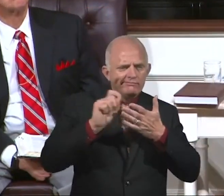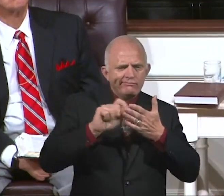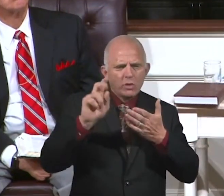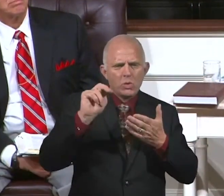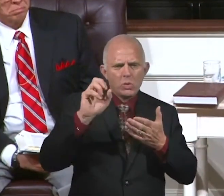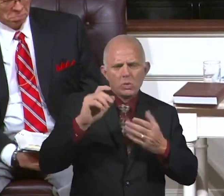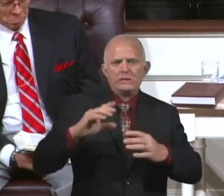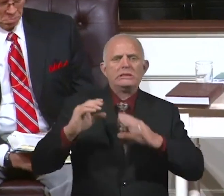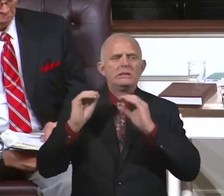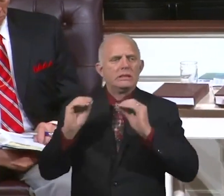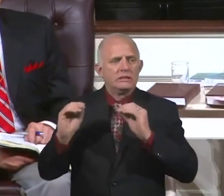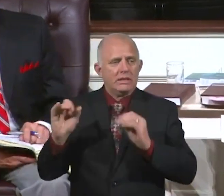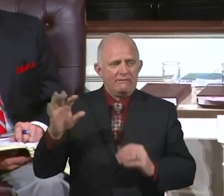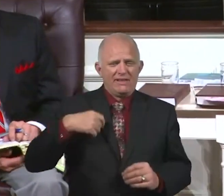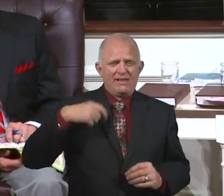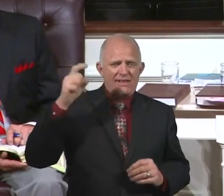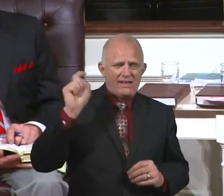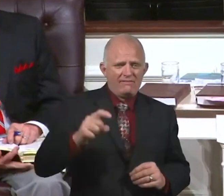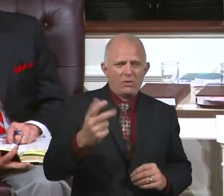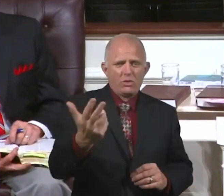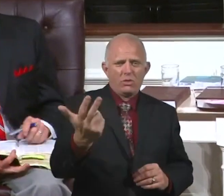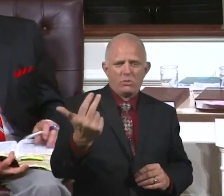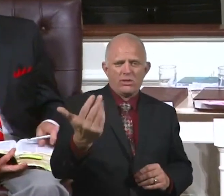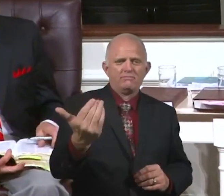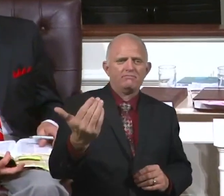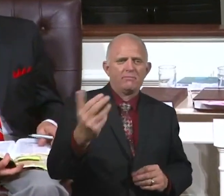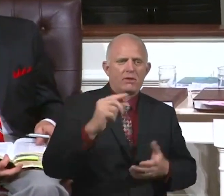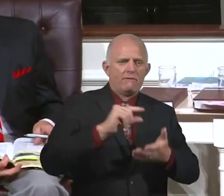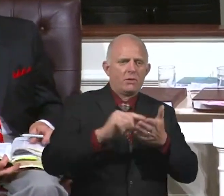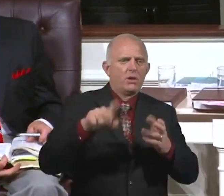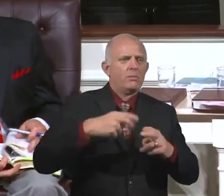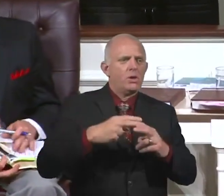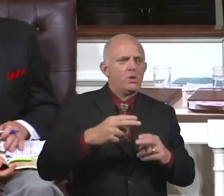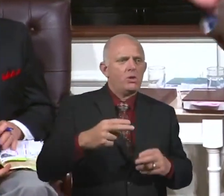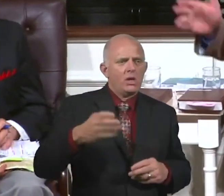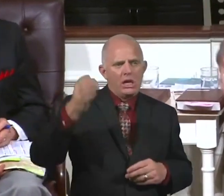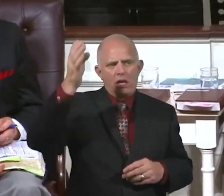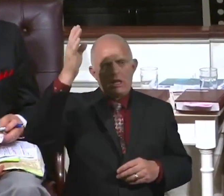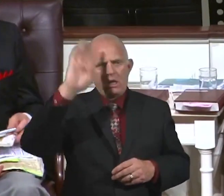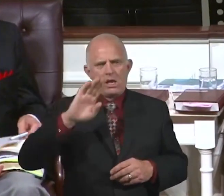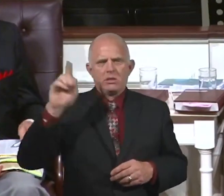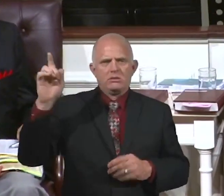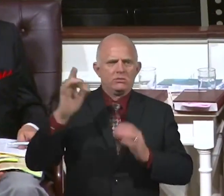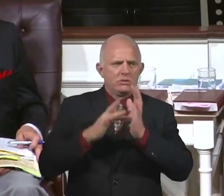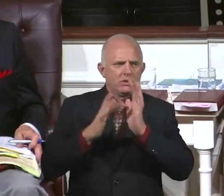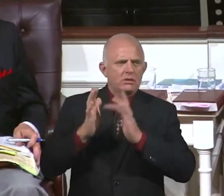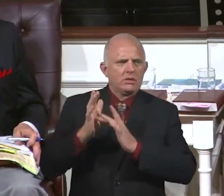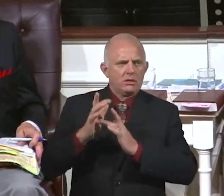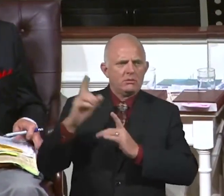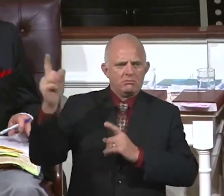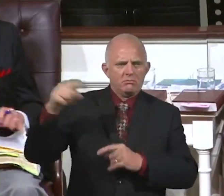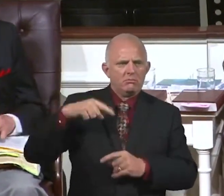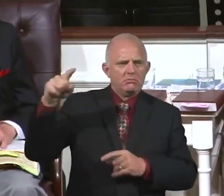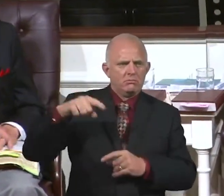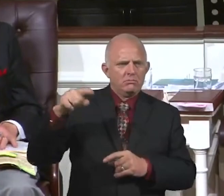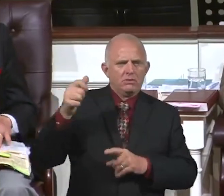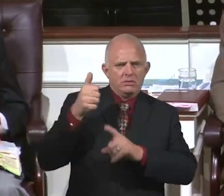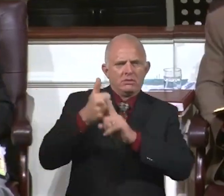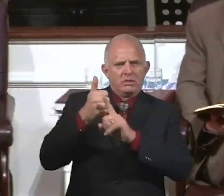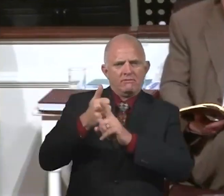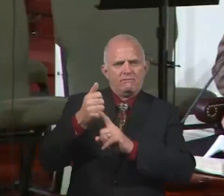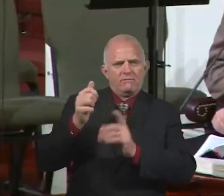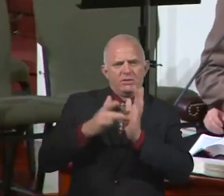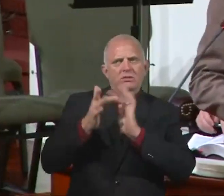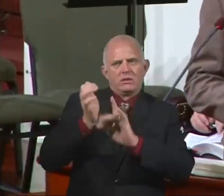If I ask you, I want you to give me three verses on the deity of Christ. Why is Jesus God? Some of you, you've been